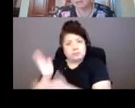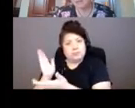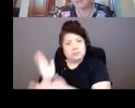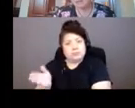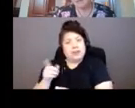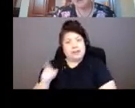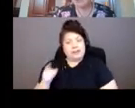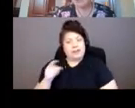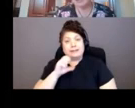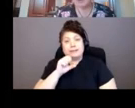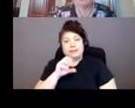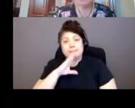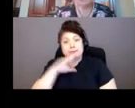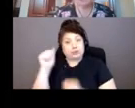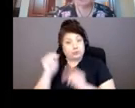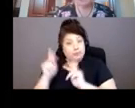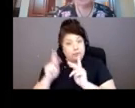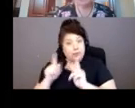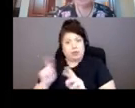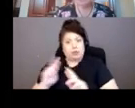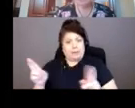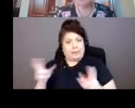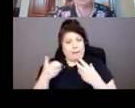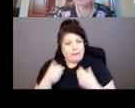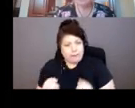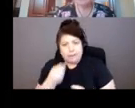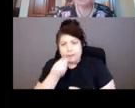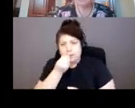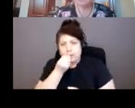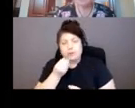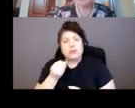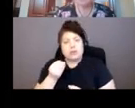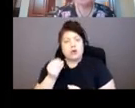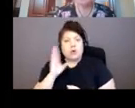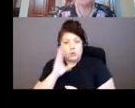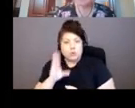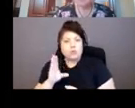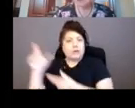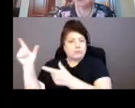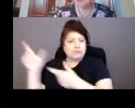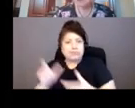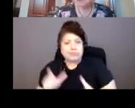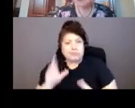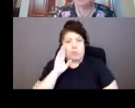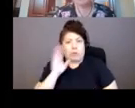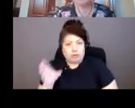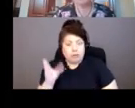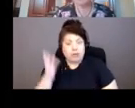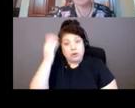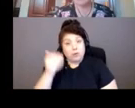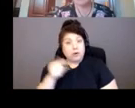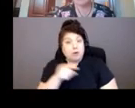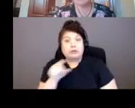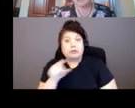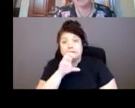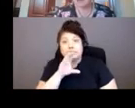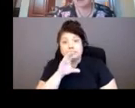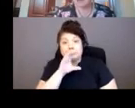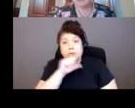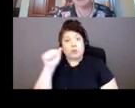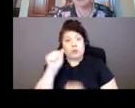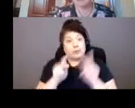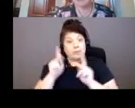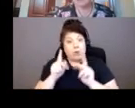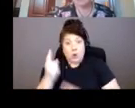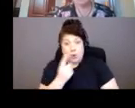eating. And knowing that they're having a nutritious meal on the table. Because they're alone, it doesn't mean that they can't eat